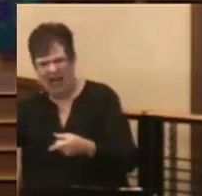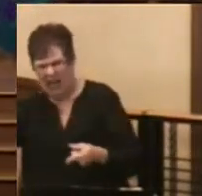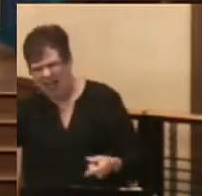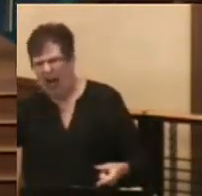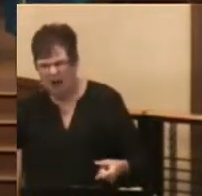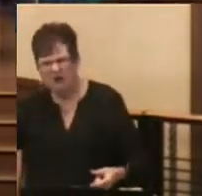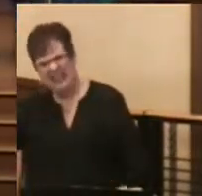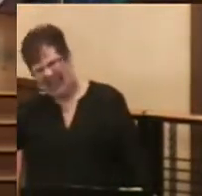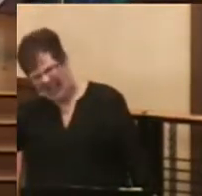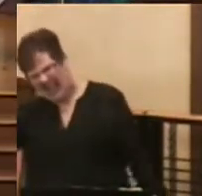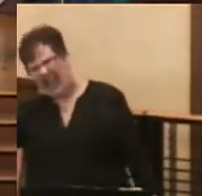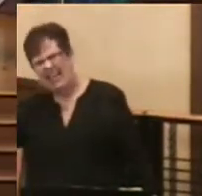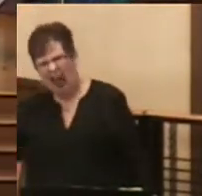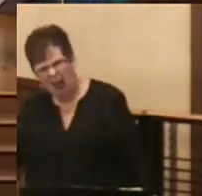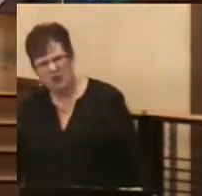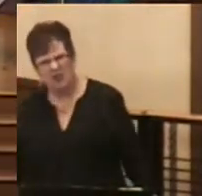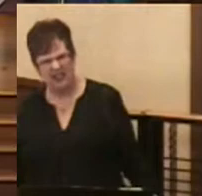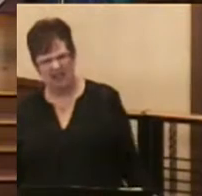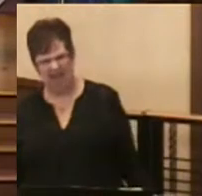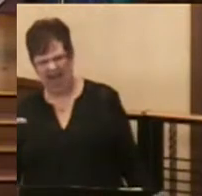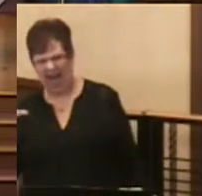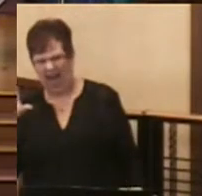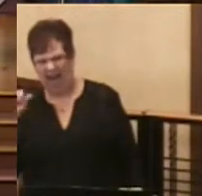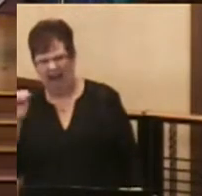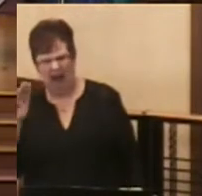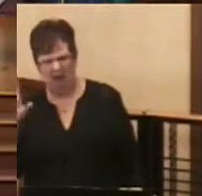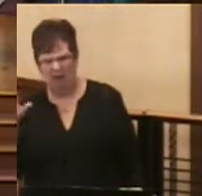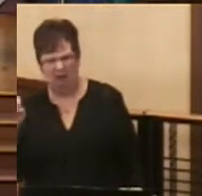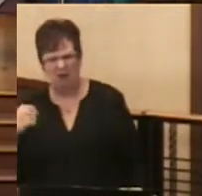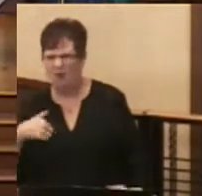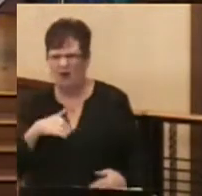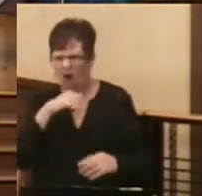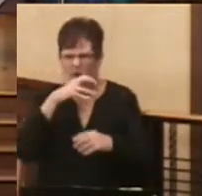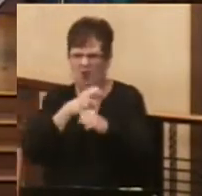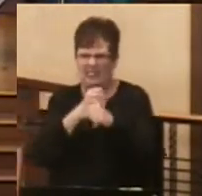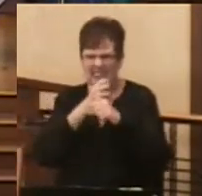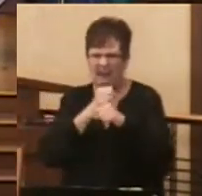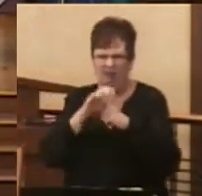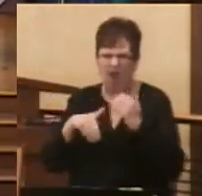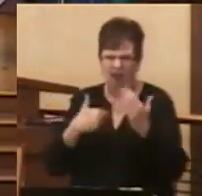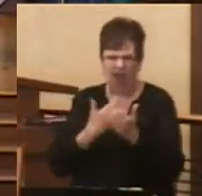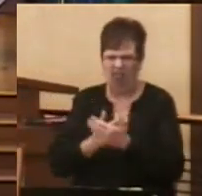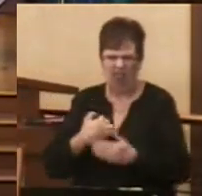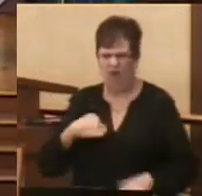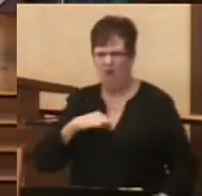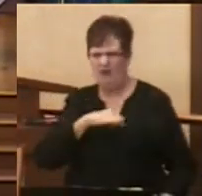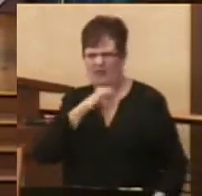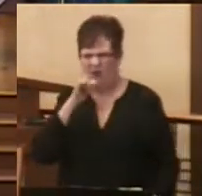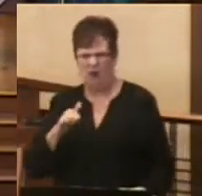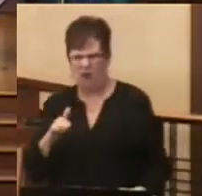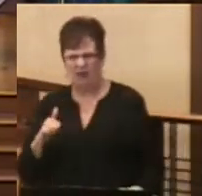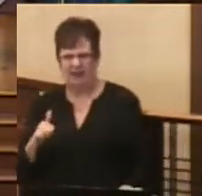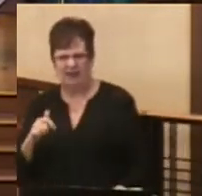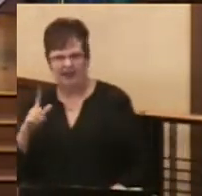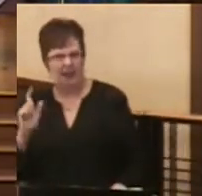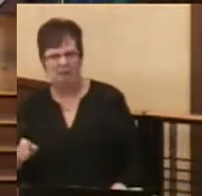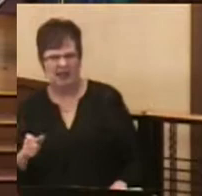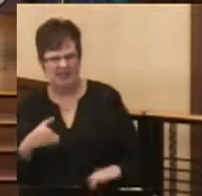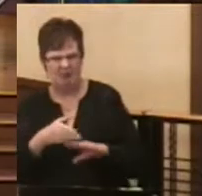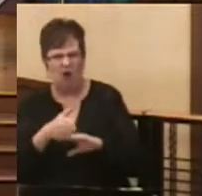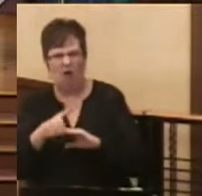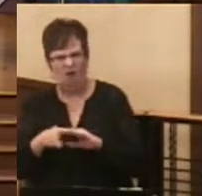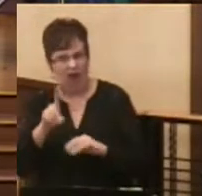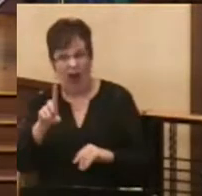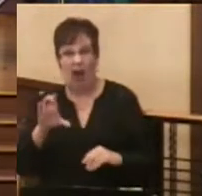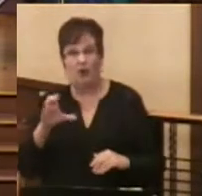900s. Now, we don't receive all those television stations. You know, there must be over a hundred.